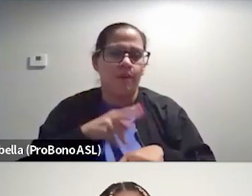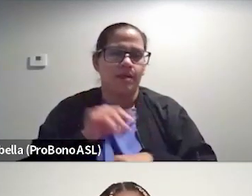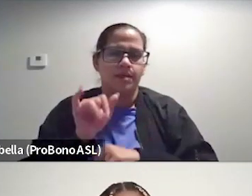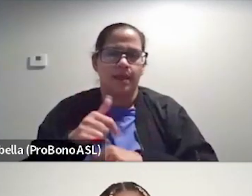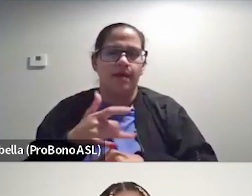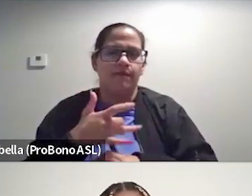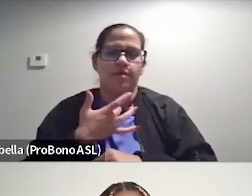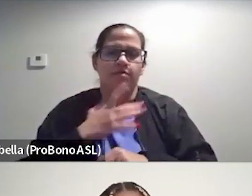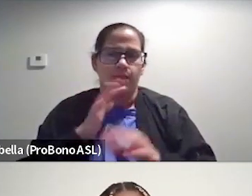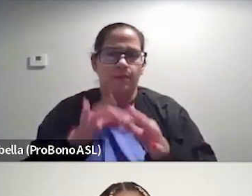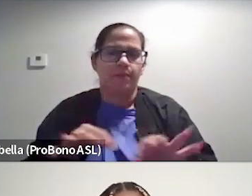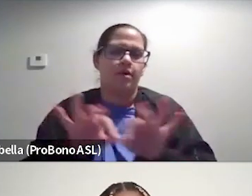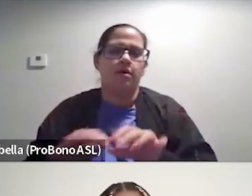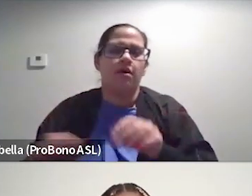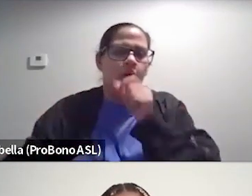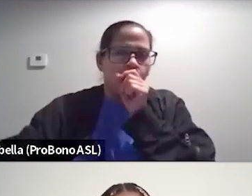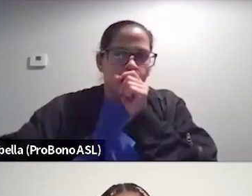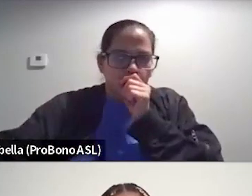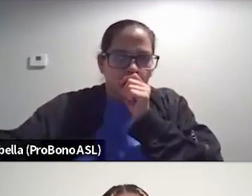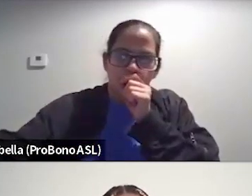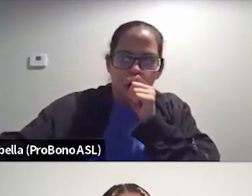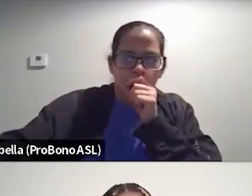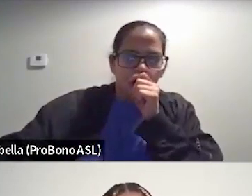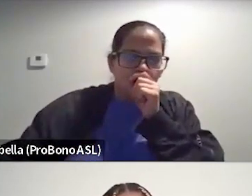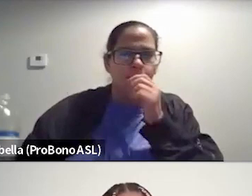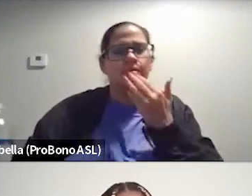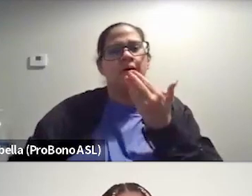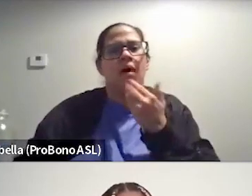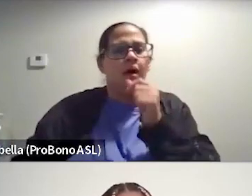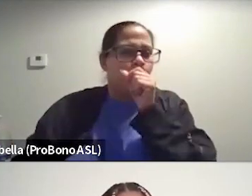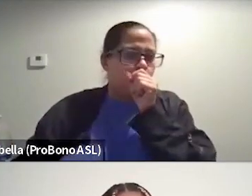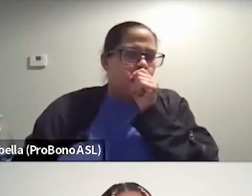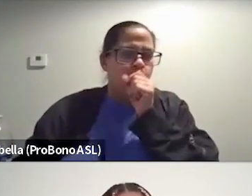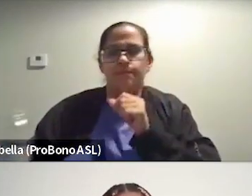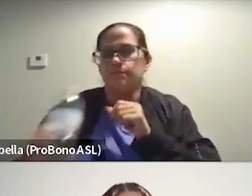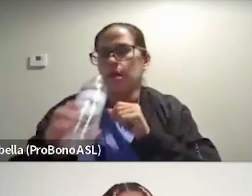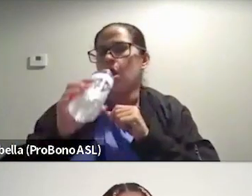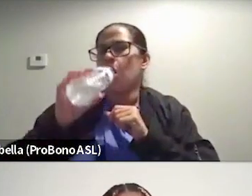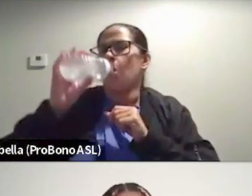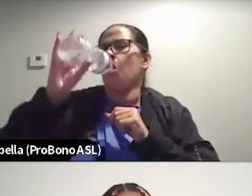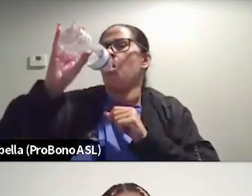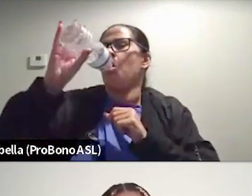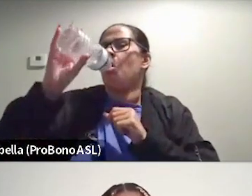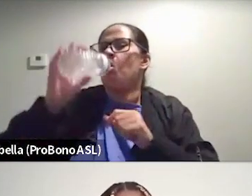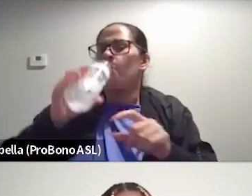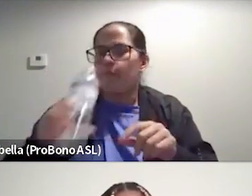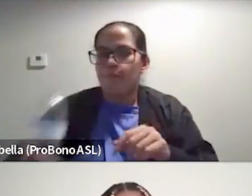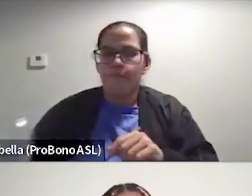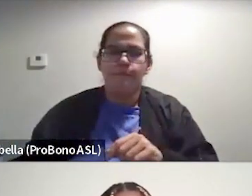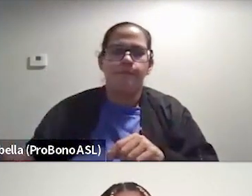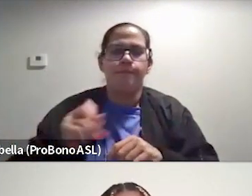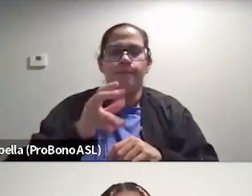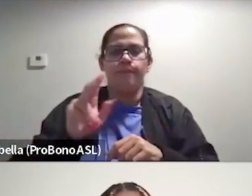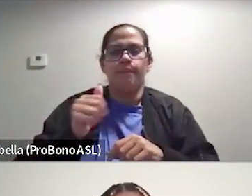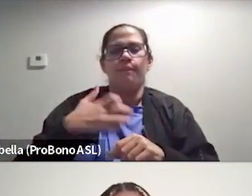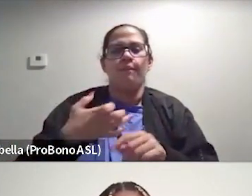feels super important. Yeah. Thank you for that. Ivachina, I just want to go back to what Jessica said earlier about